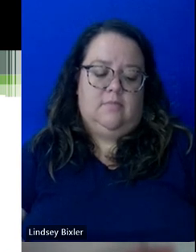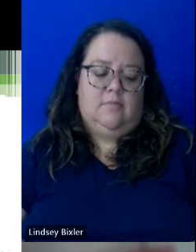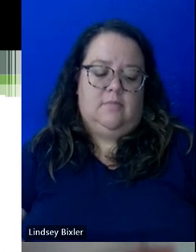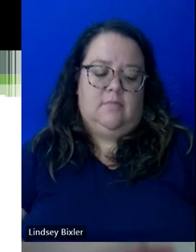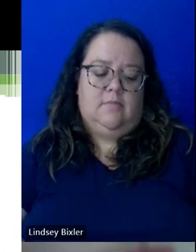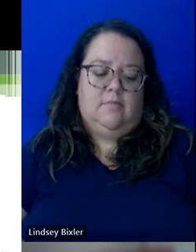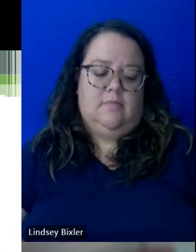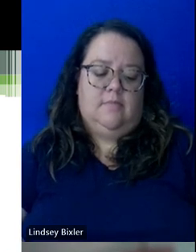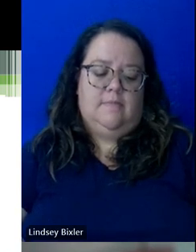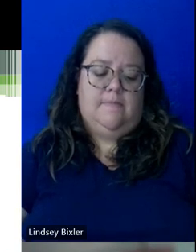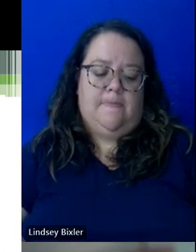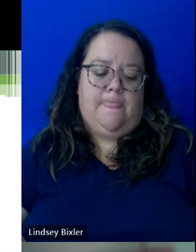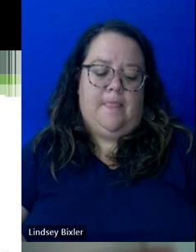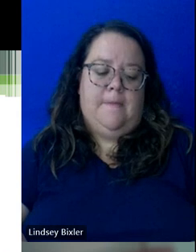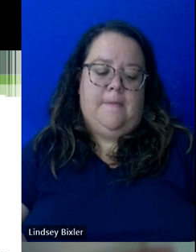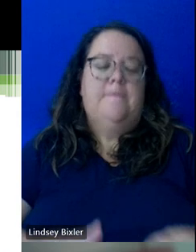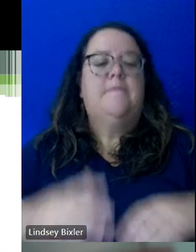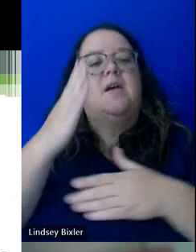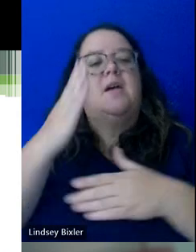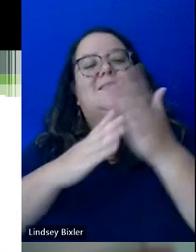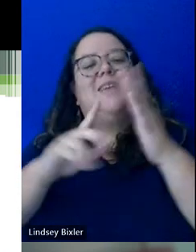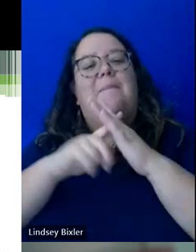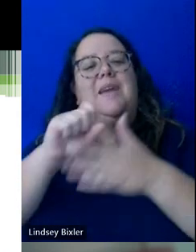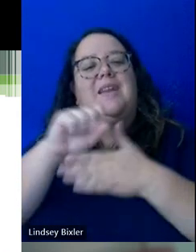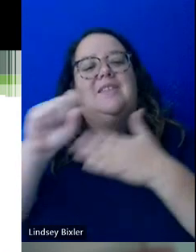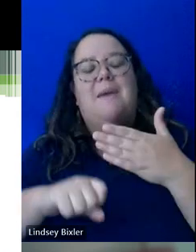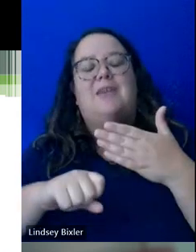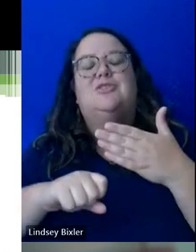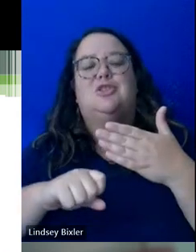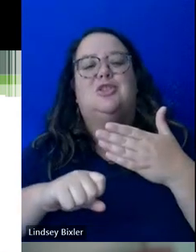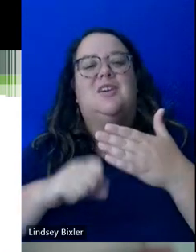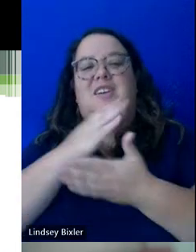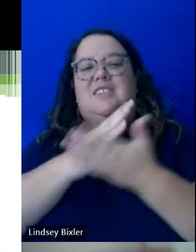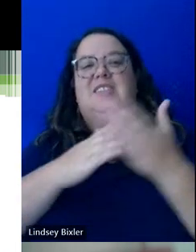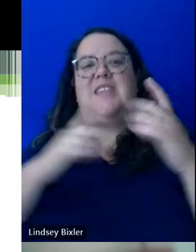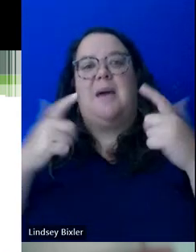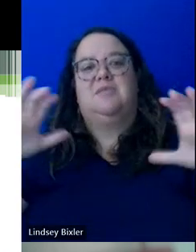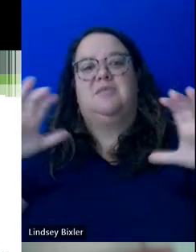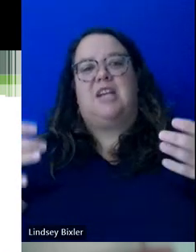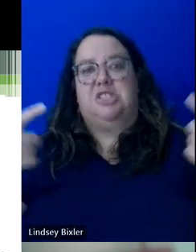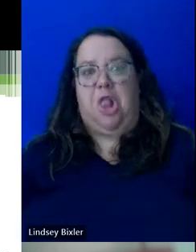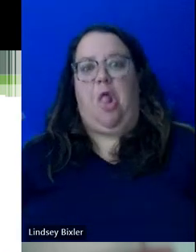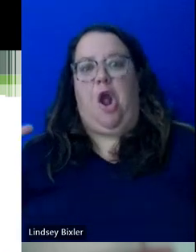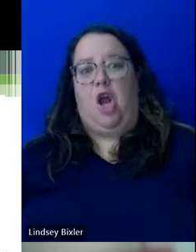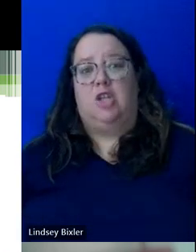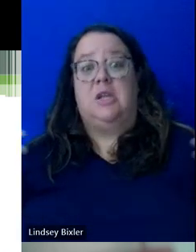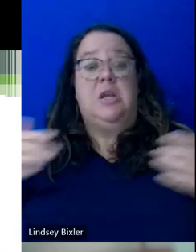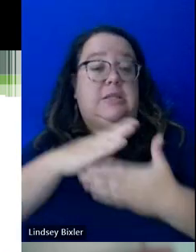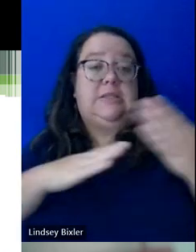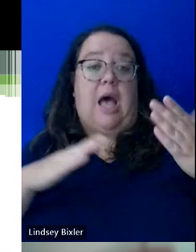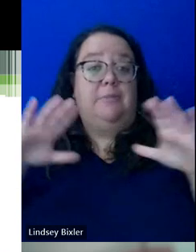have, you know, fewer students. And if you find that that's better for your learning style, go for that.